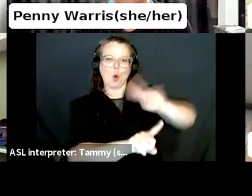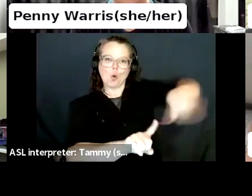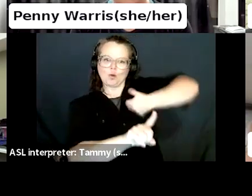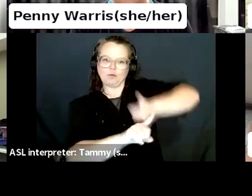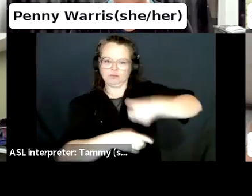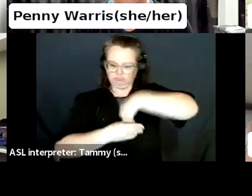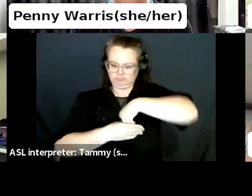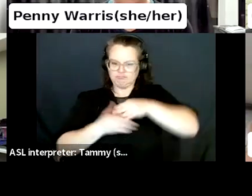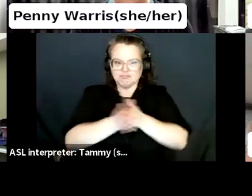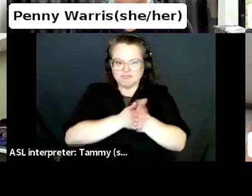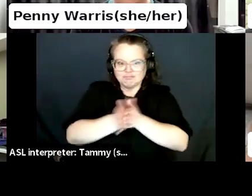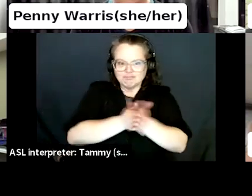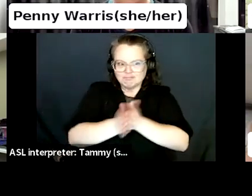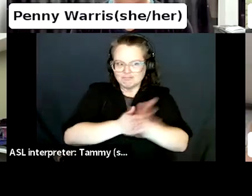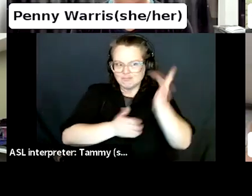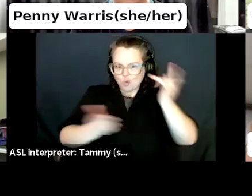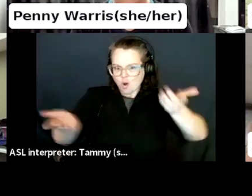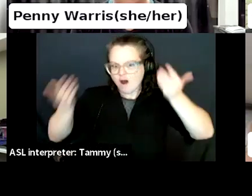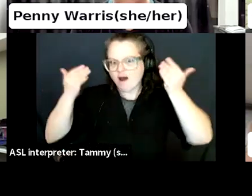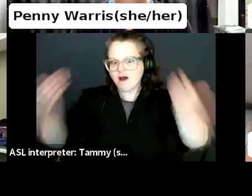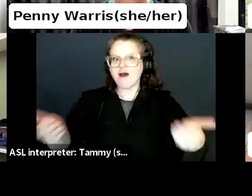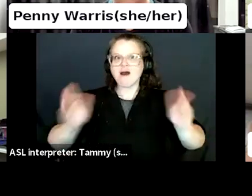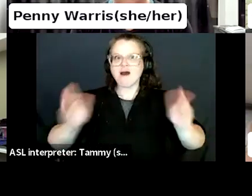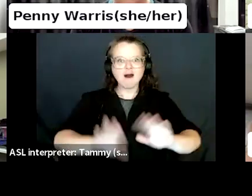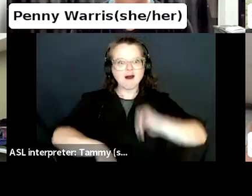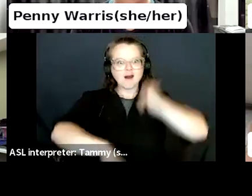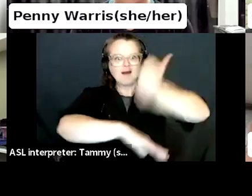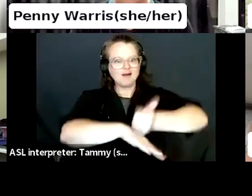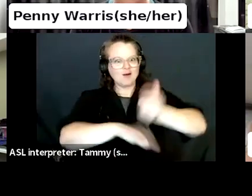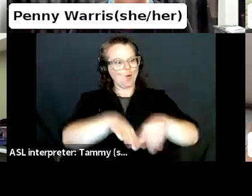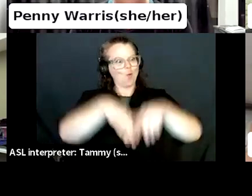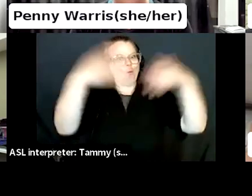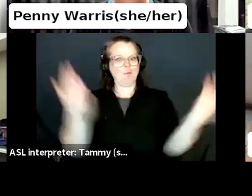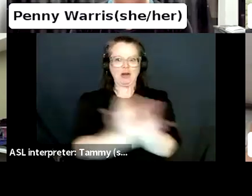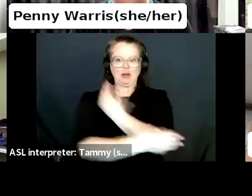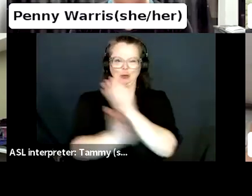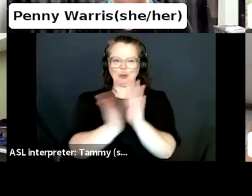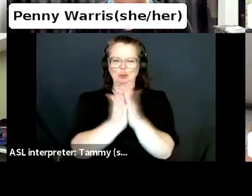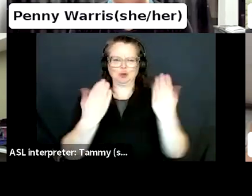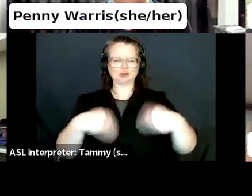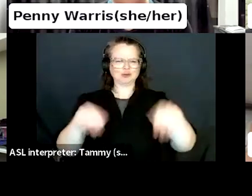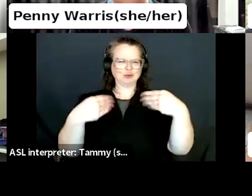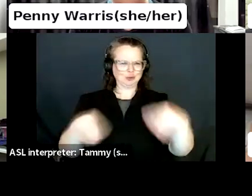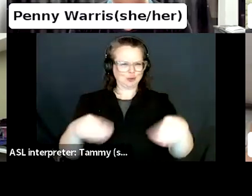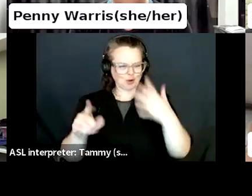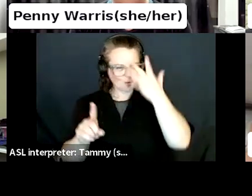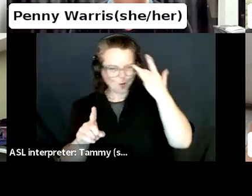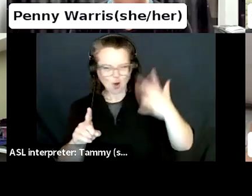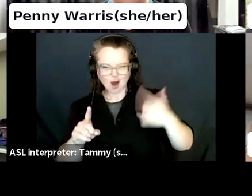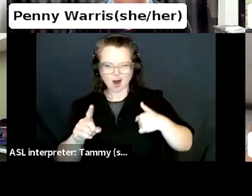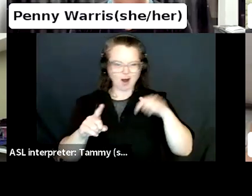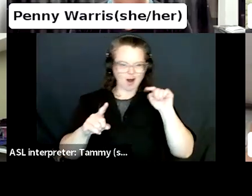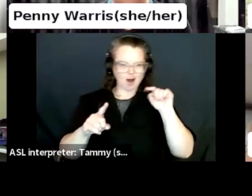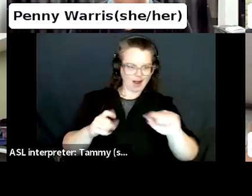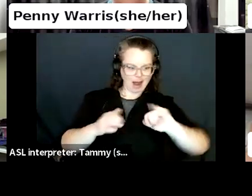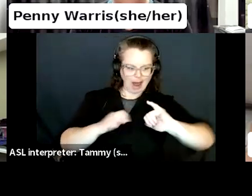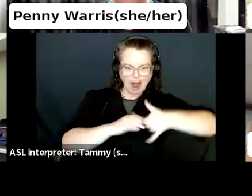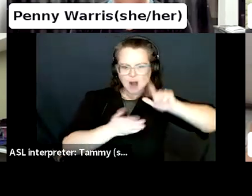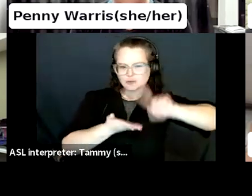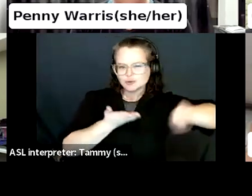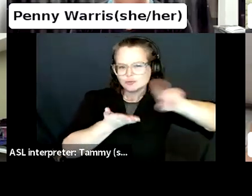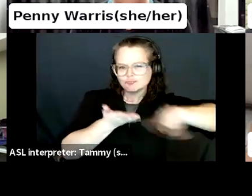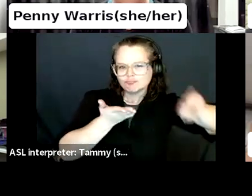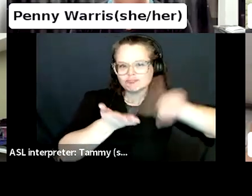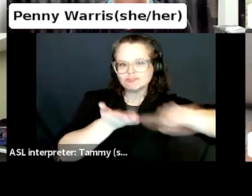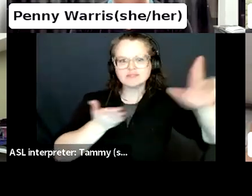there steps you took to become more knowledgeable about the publishing industry? And how has your vision for your store evolved?